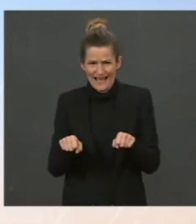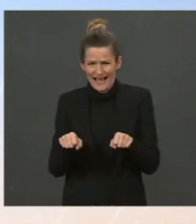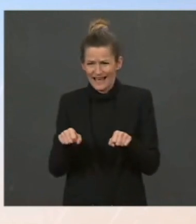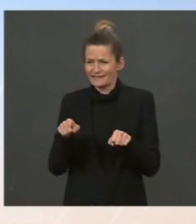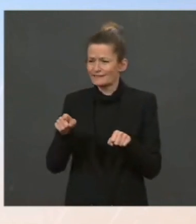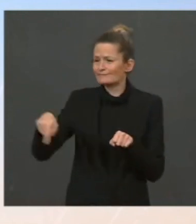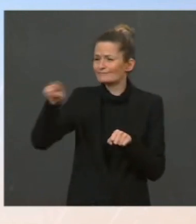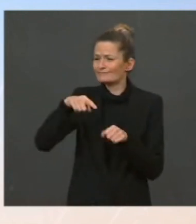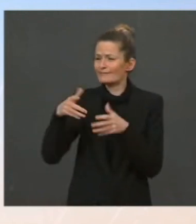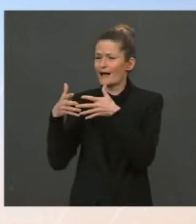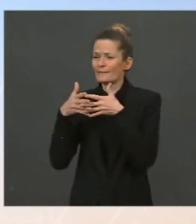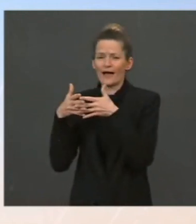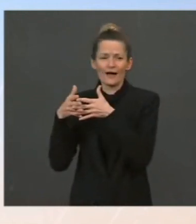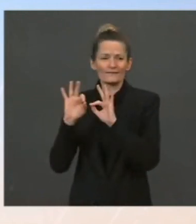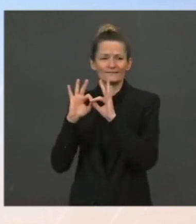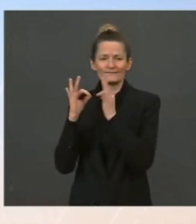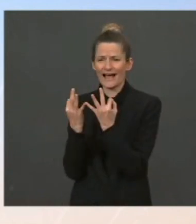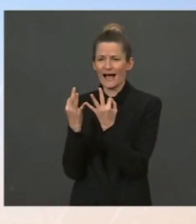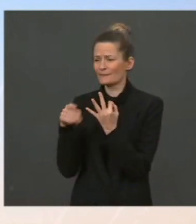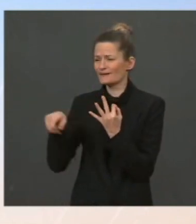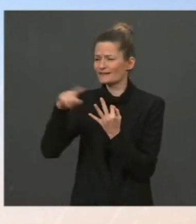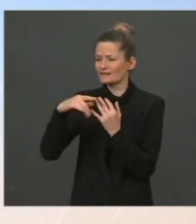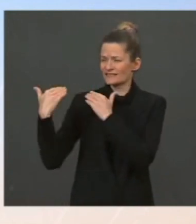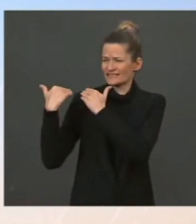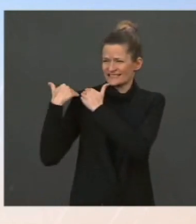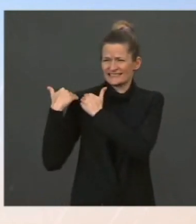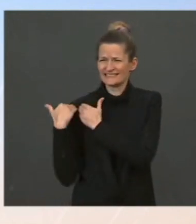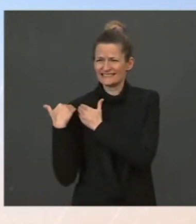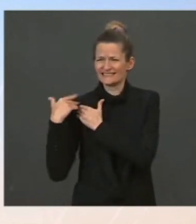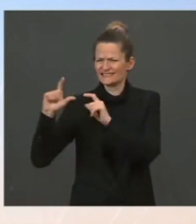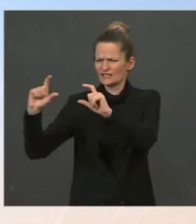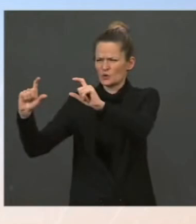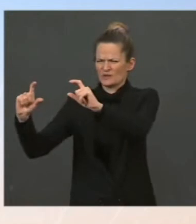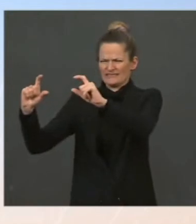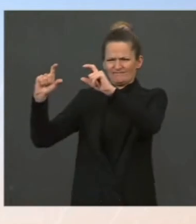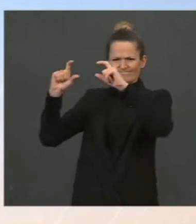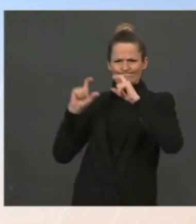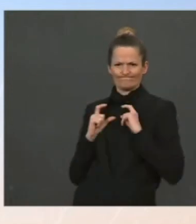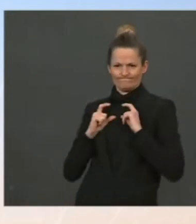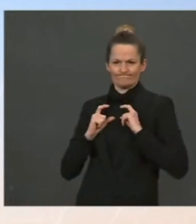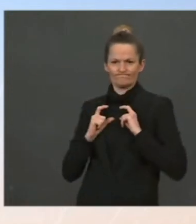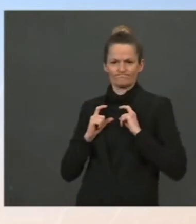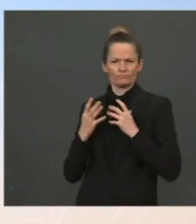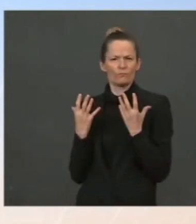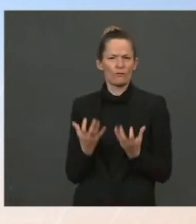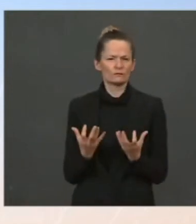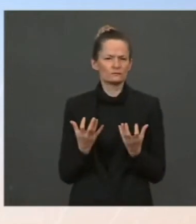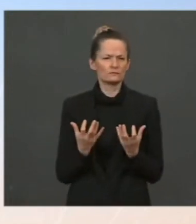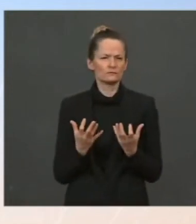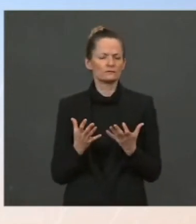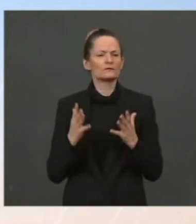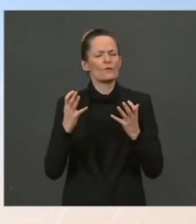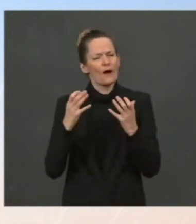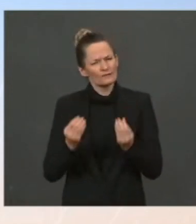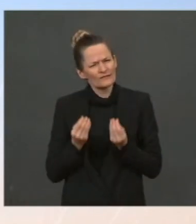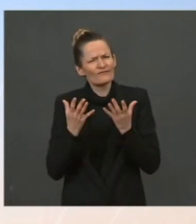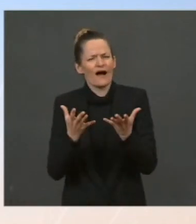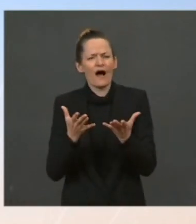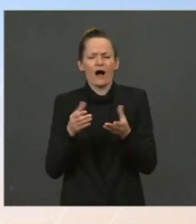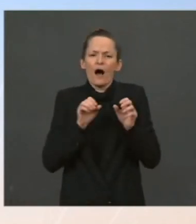to American families. And top of mind, of course, as you have heard today, is making sure that every American has